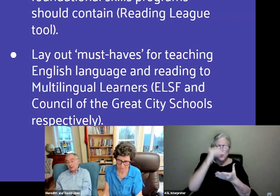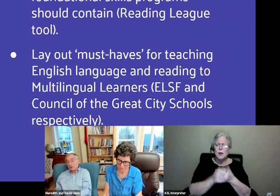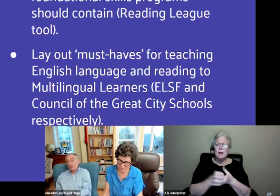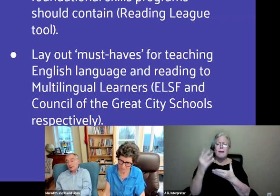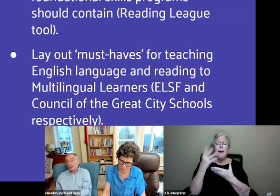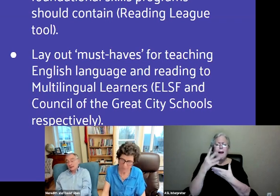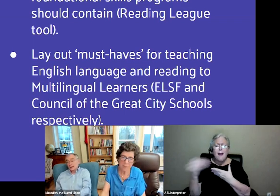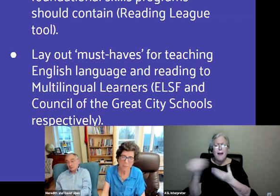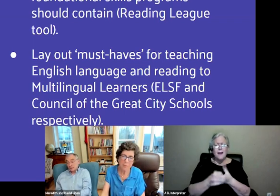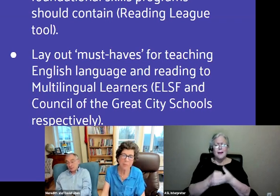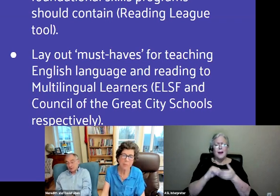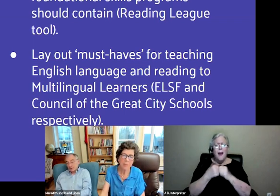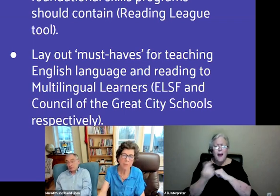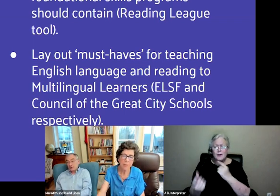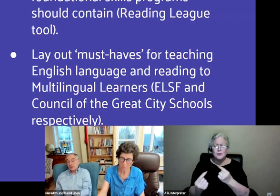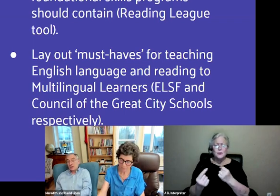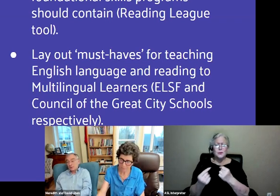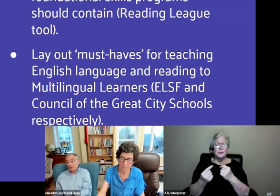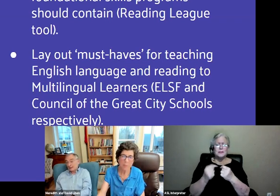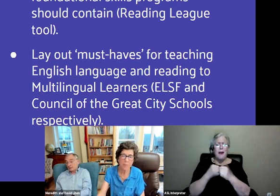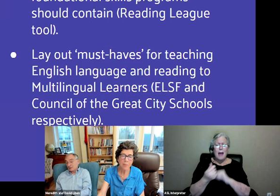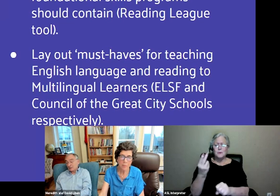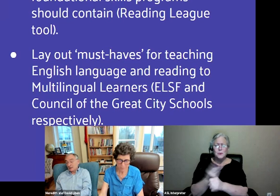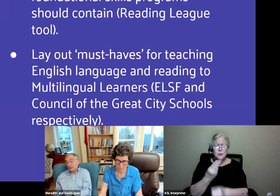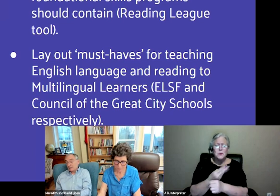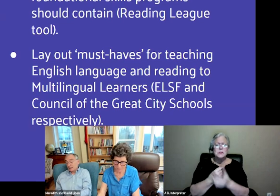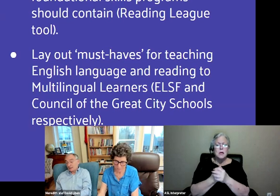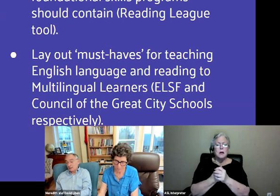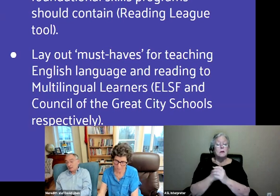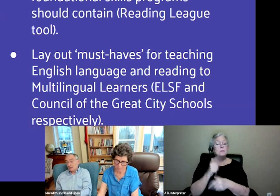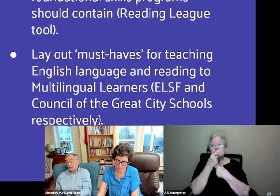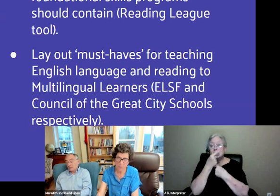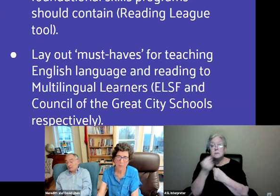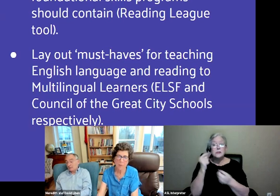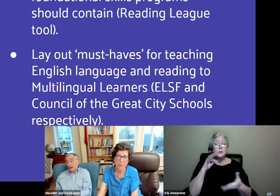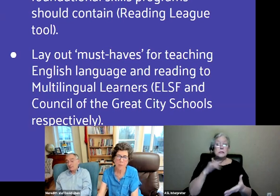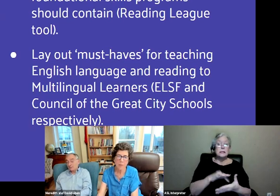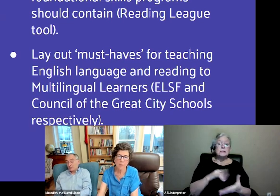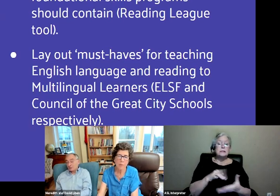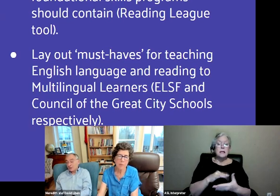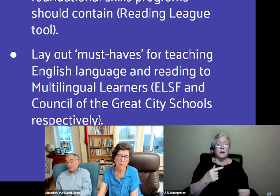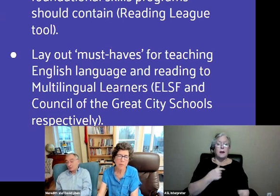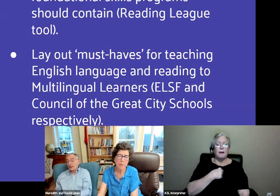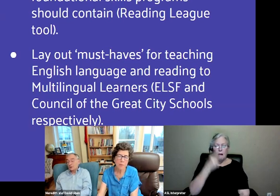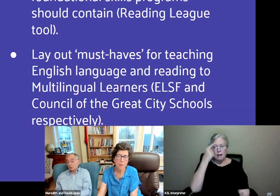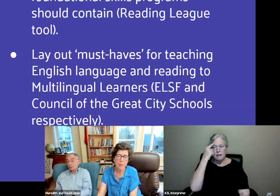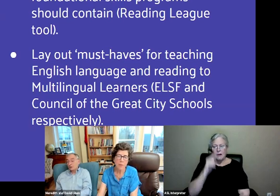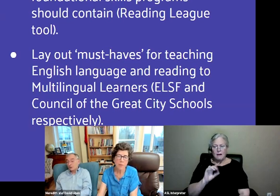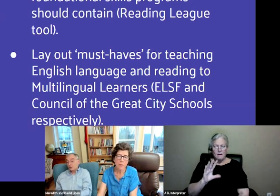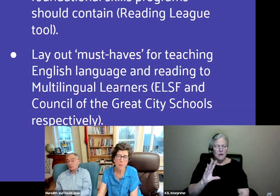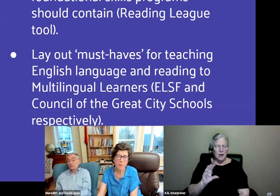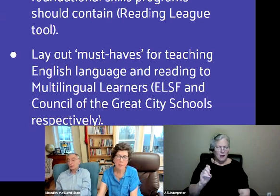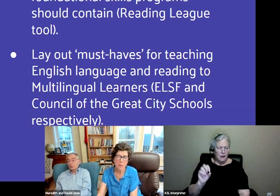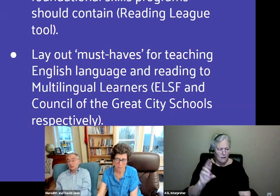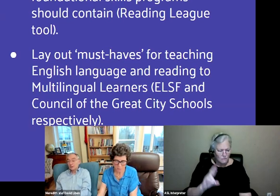implementation? And it was an interesting study with, like, I think, five or seven or eight school